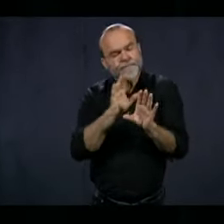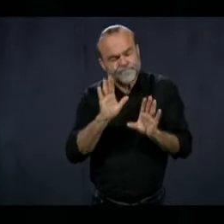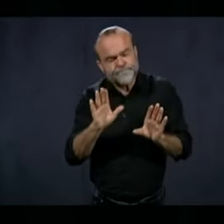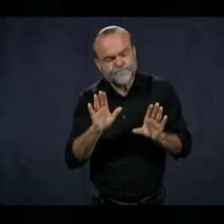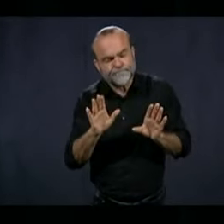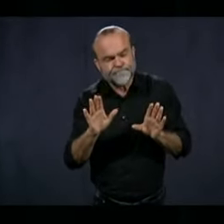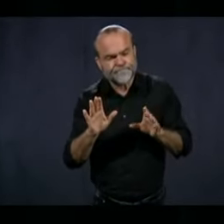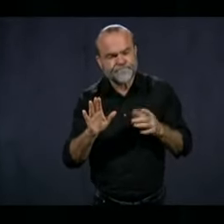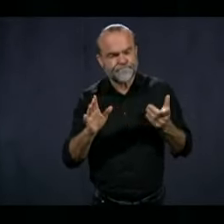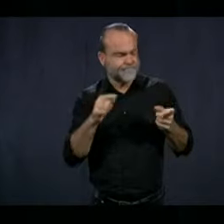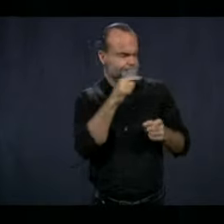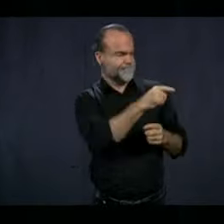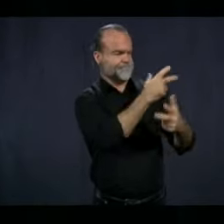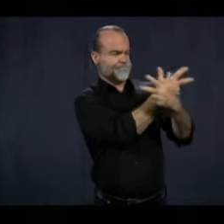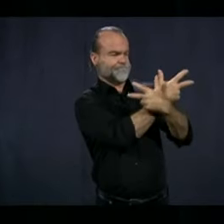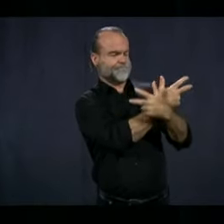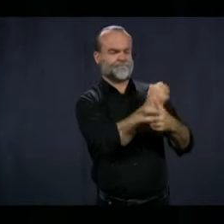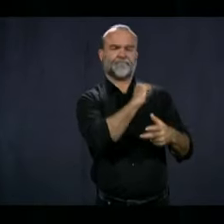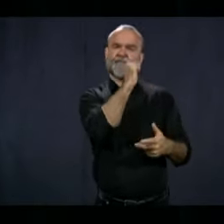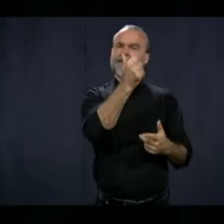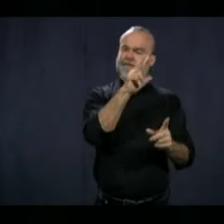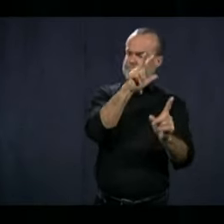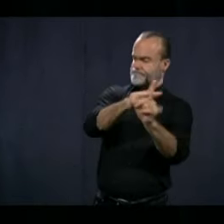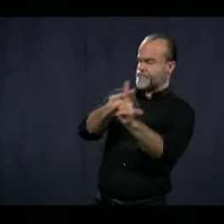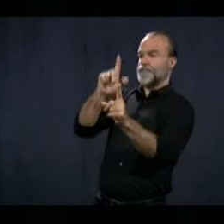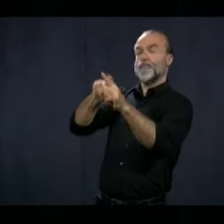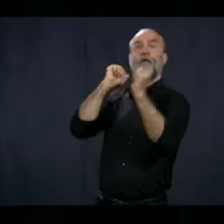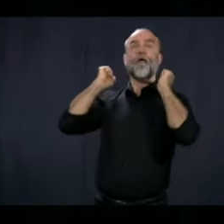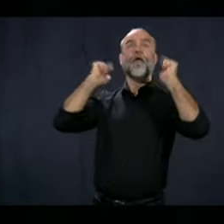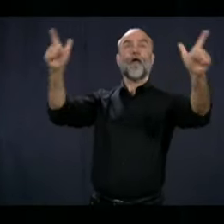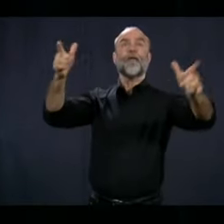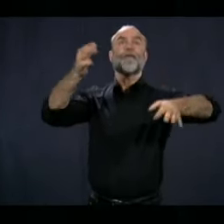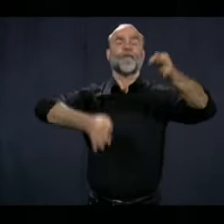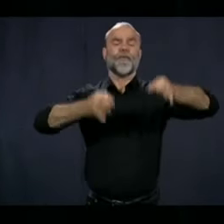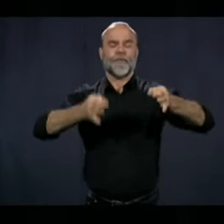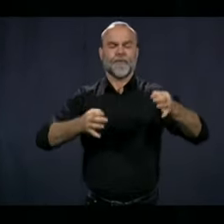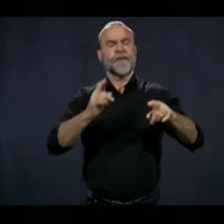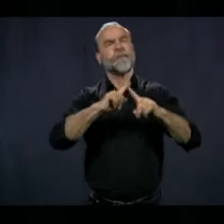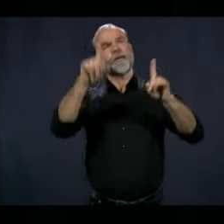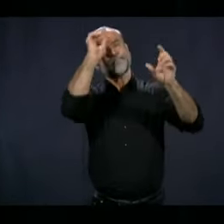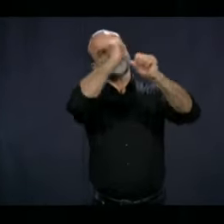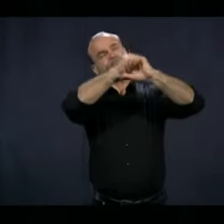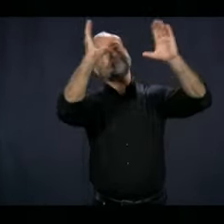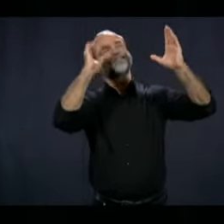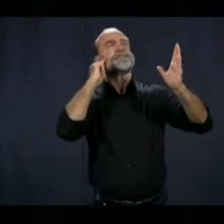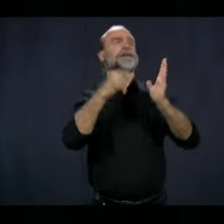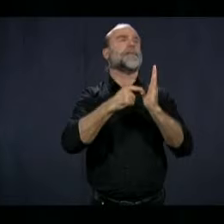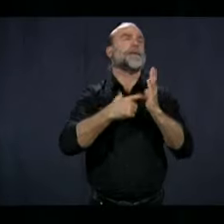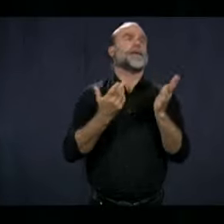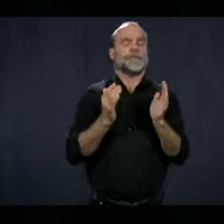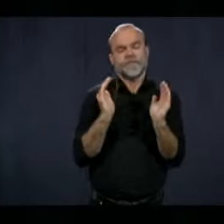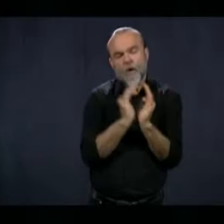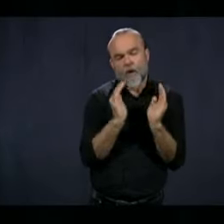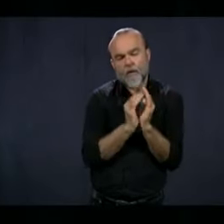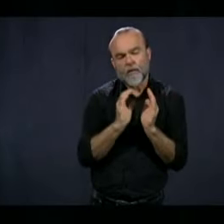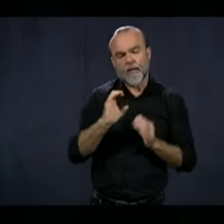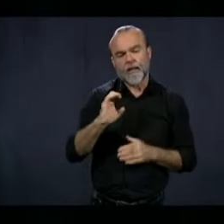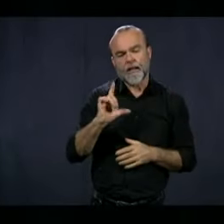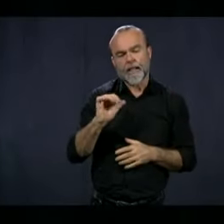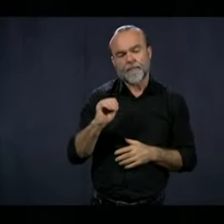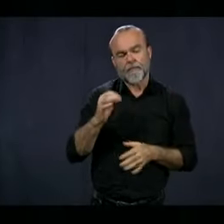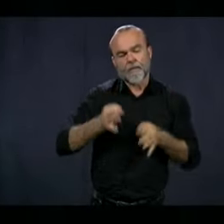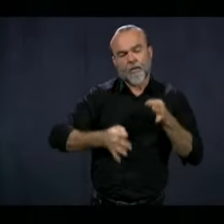well adapted for any case or any type of case. But if you think about small claim courts,